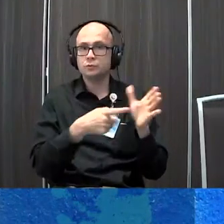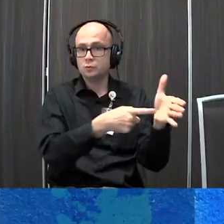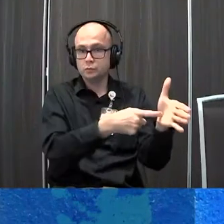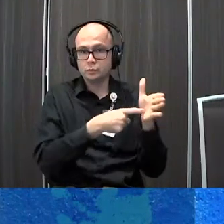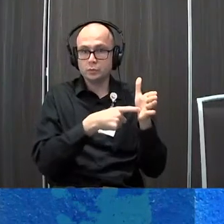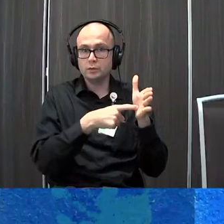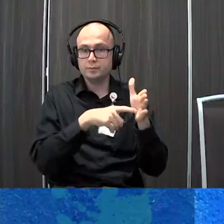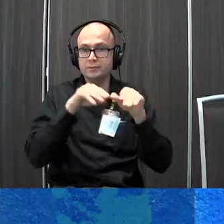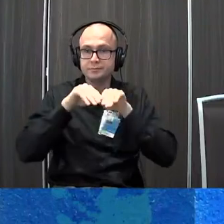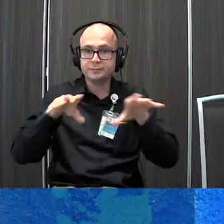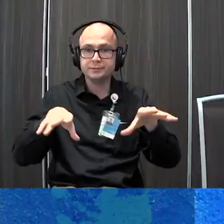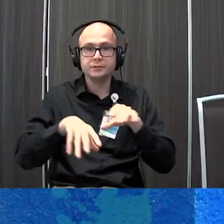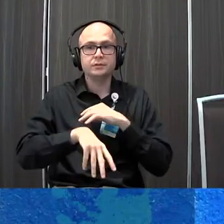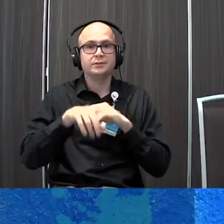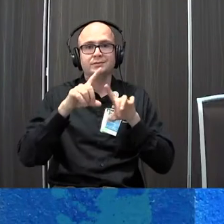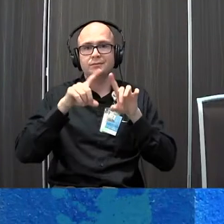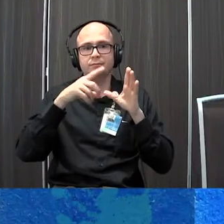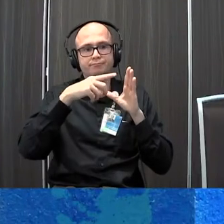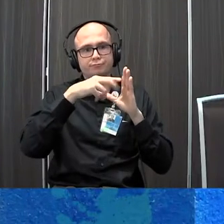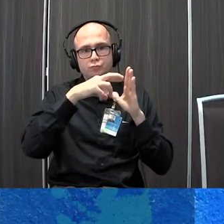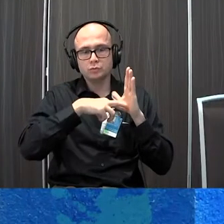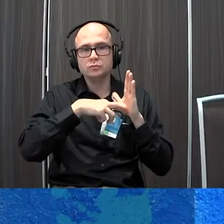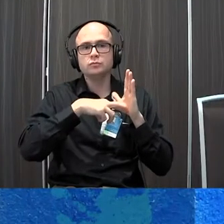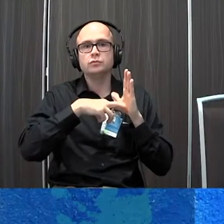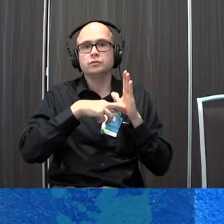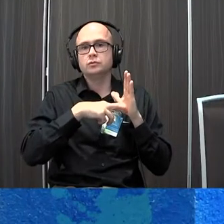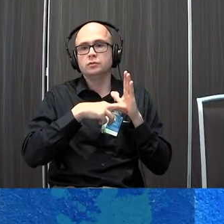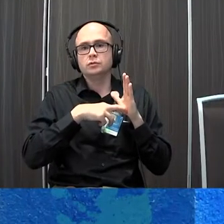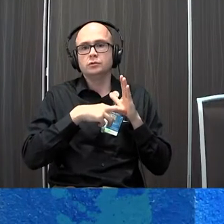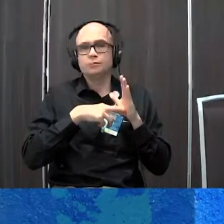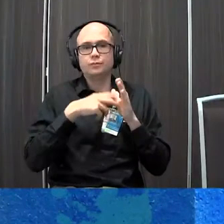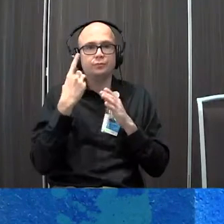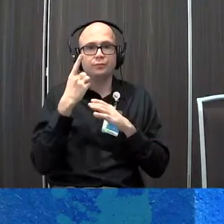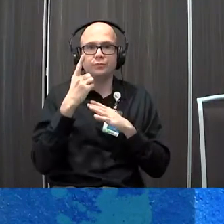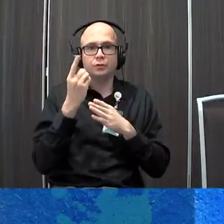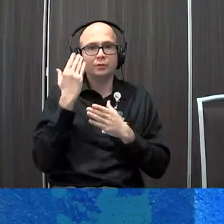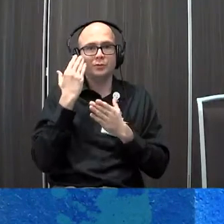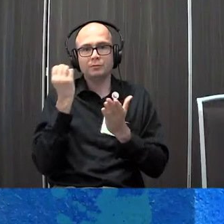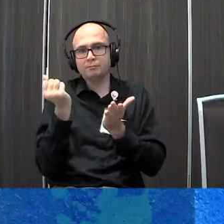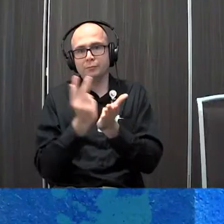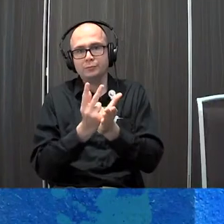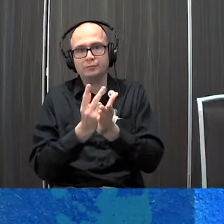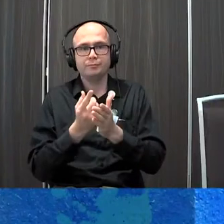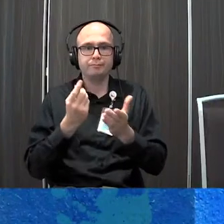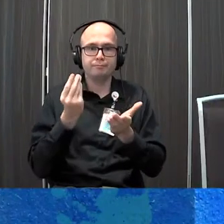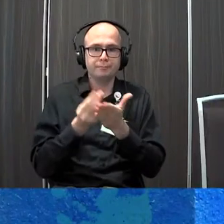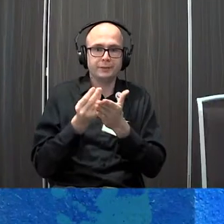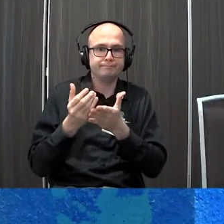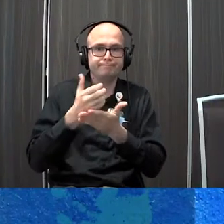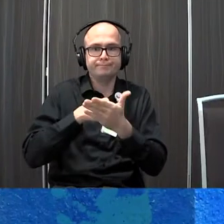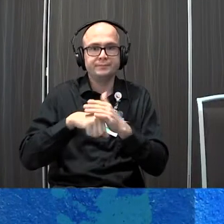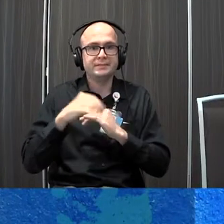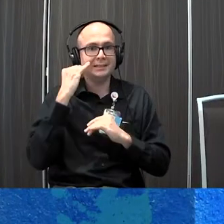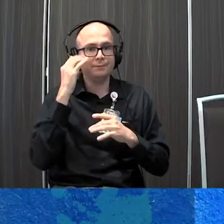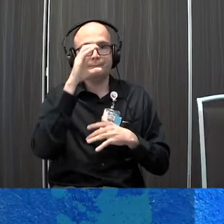by the RESNA guidelines but they are also factors that are considered for authorization funding if you're missing a component of this the funding